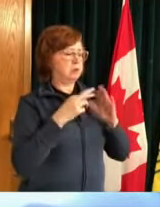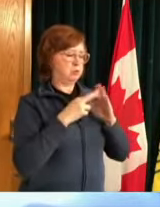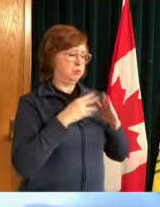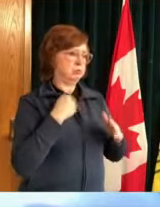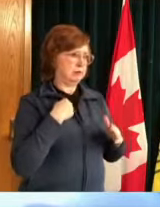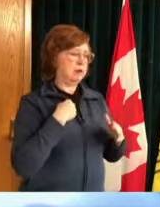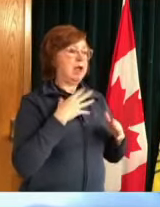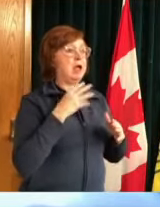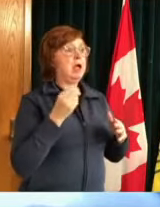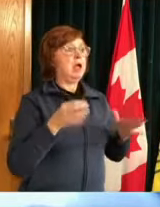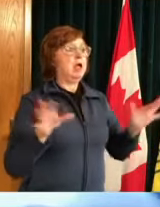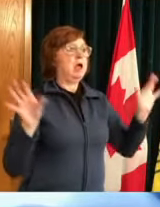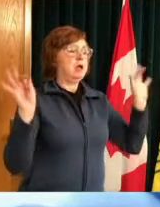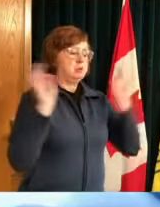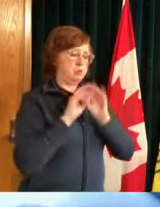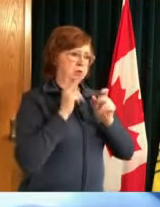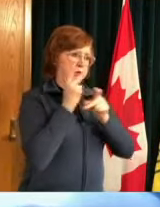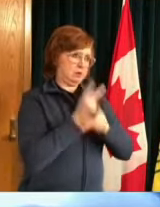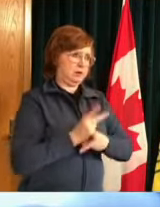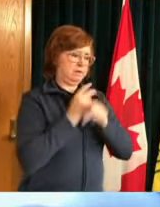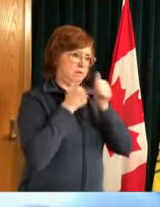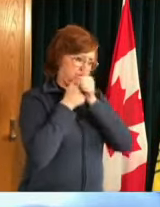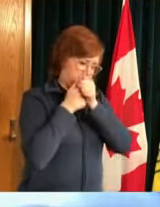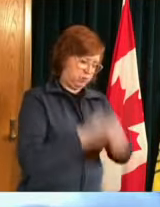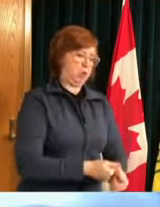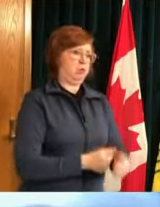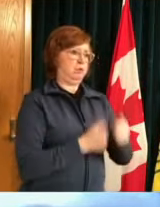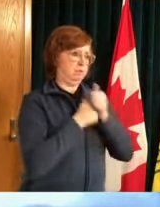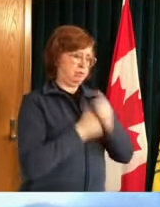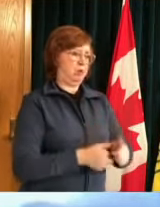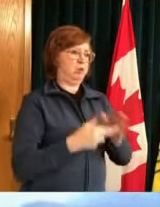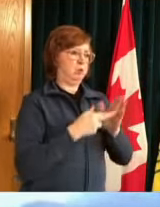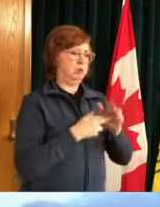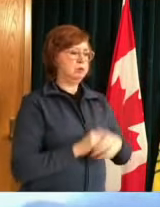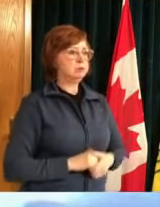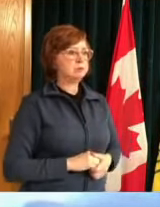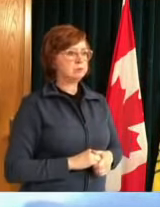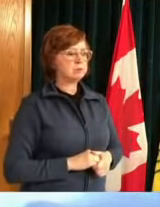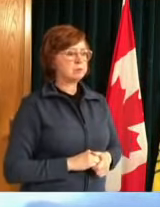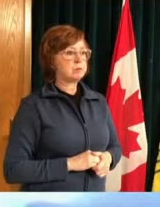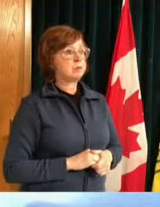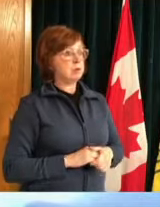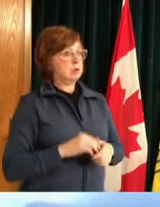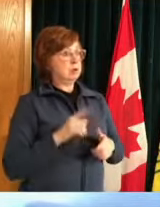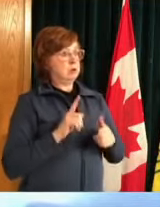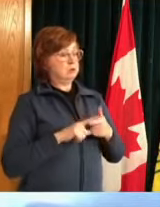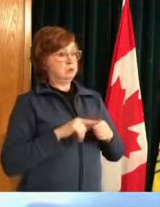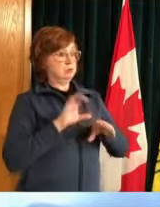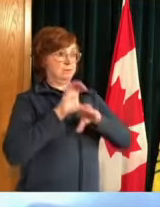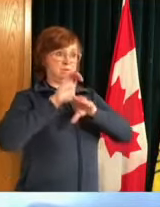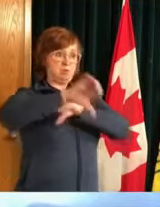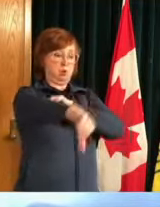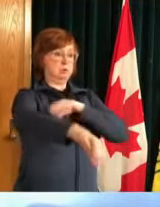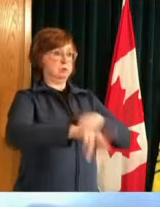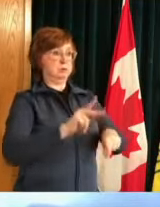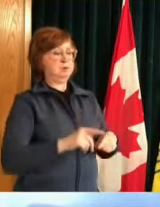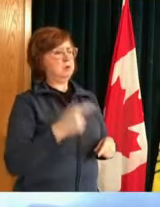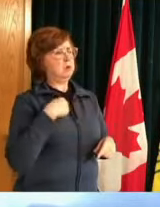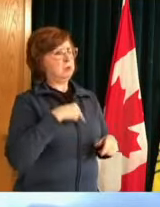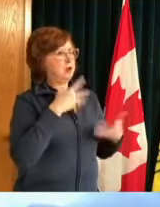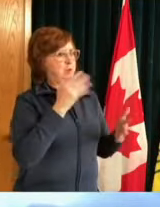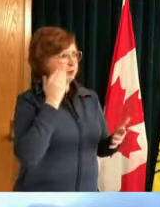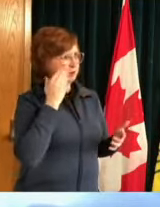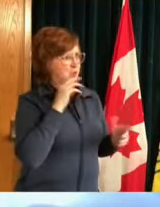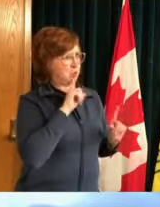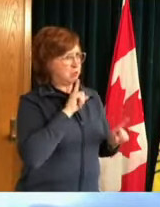while enforcement is important and but we all know the drill and you know i still feel that while we may sometimes